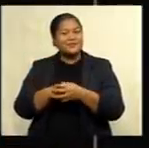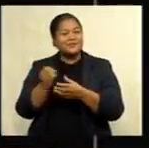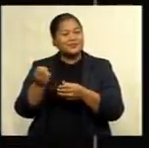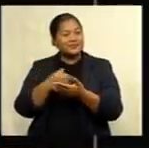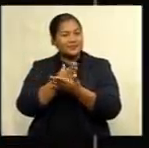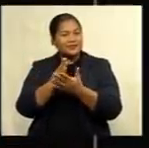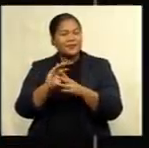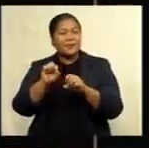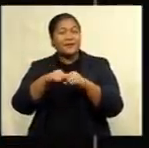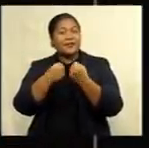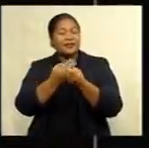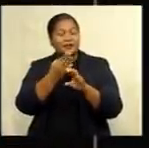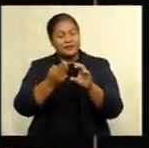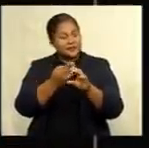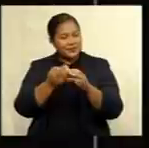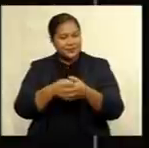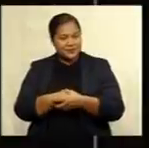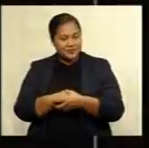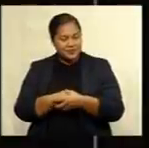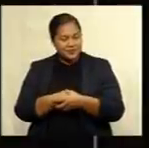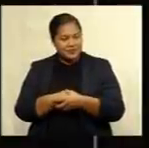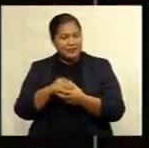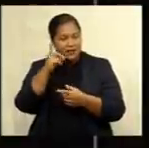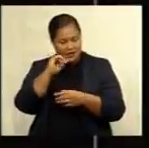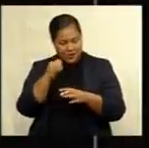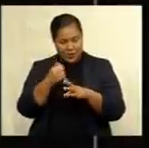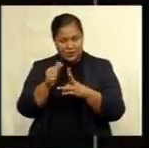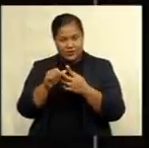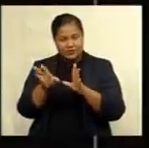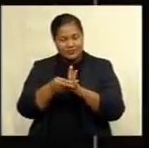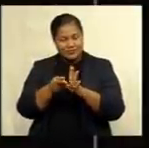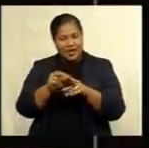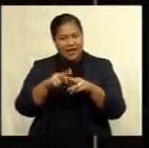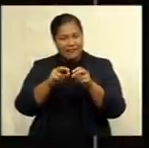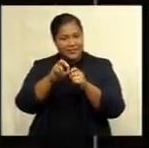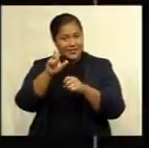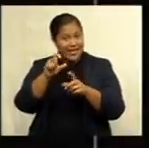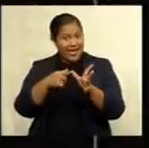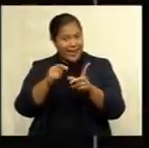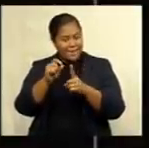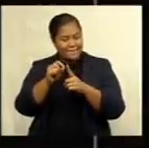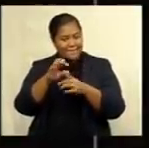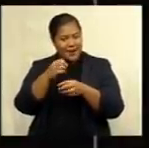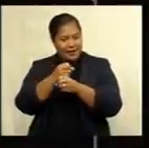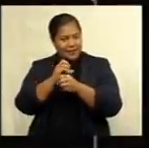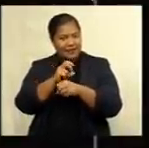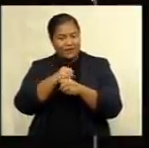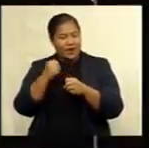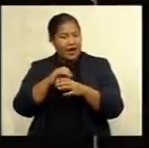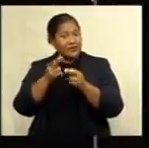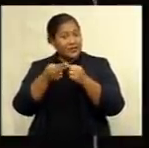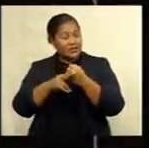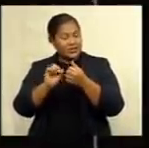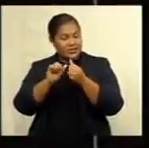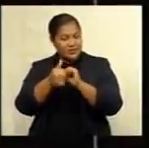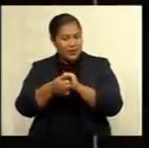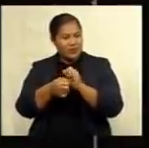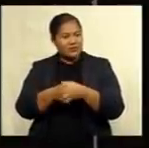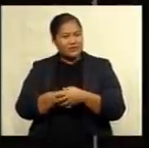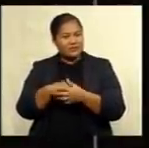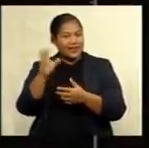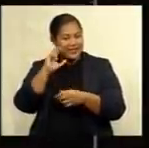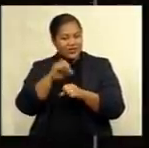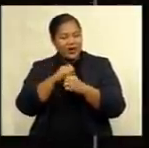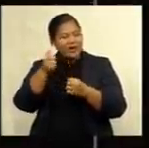share it with us via our social media accounts. You can also download our FBC app to keep updated with the very latest in news and sports and